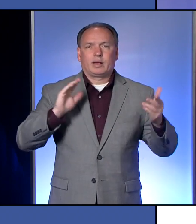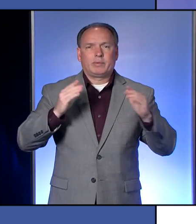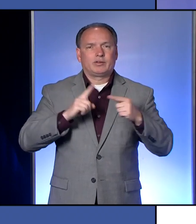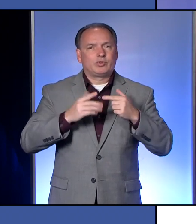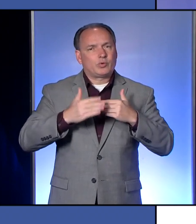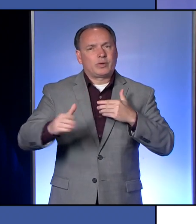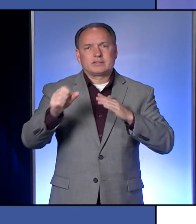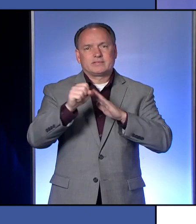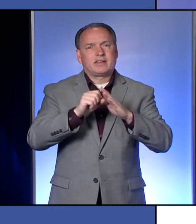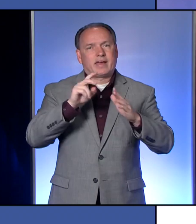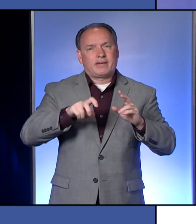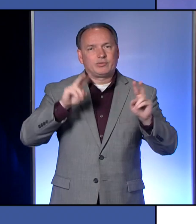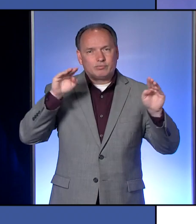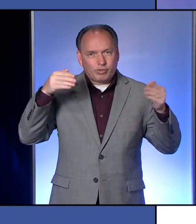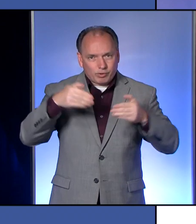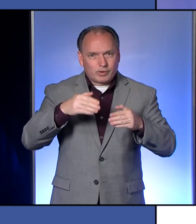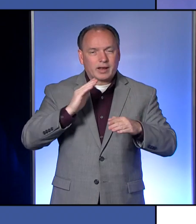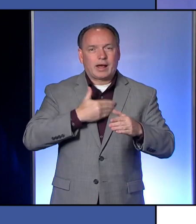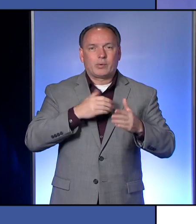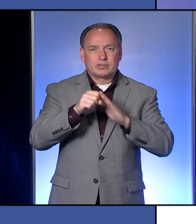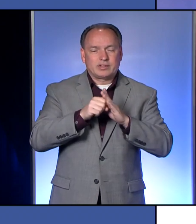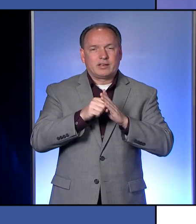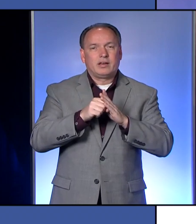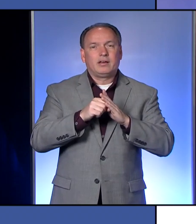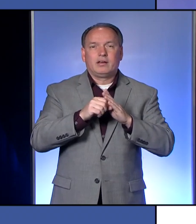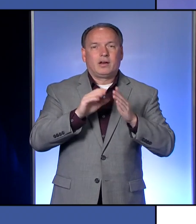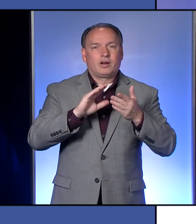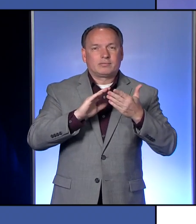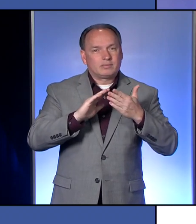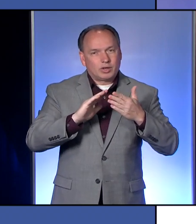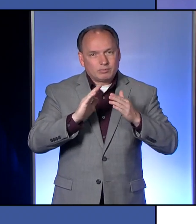We have to just look at our own county and our own numbers, I think, at this point.